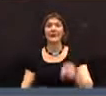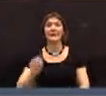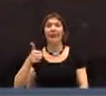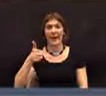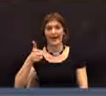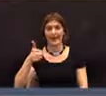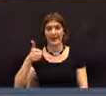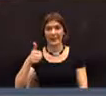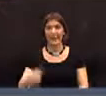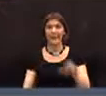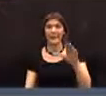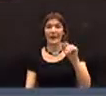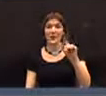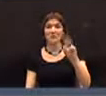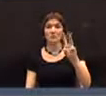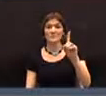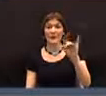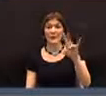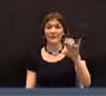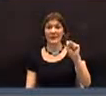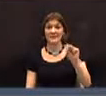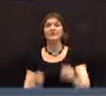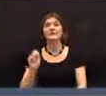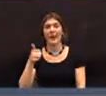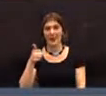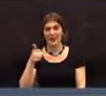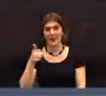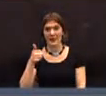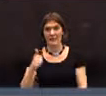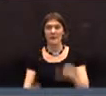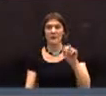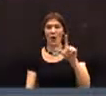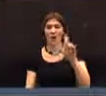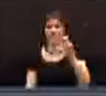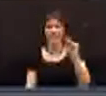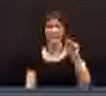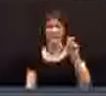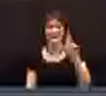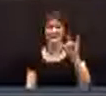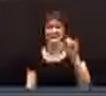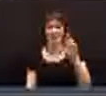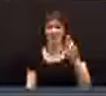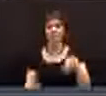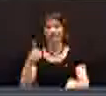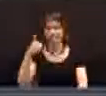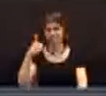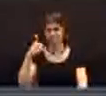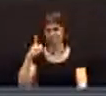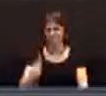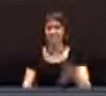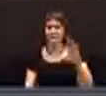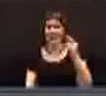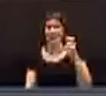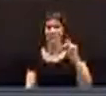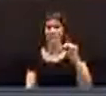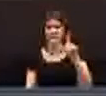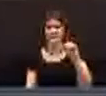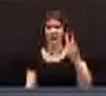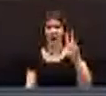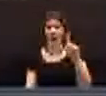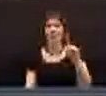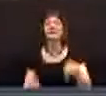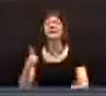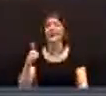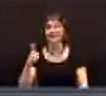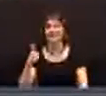Yay. Andrew Davis. Yay. Arlene Dissler. Yay. Katherine Dowd. Yes.